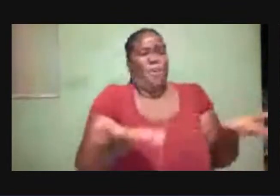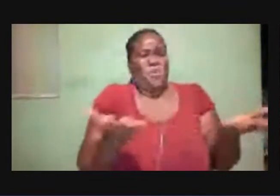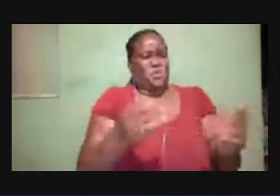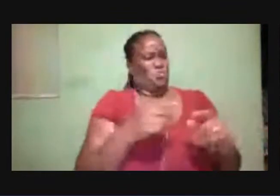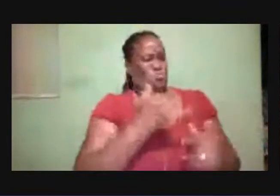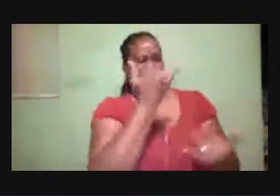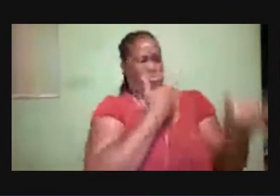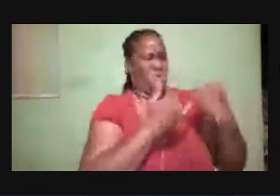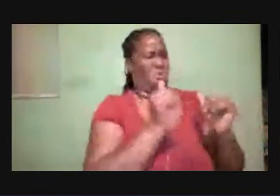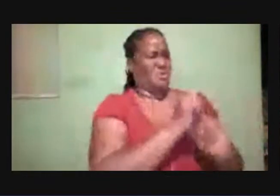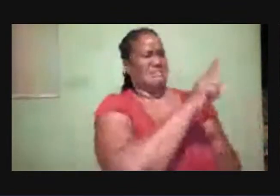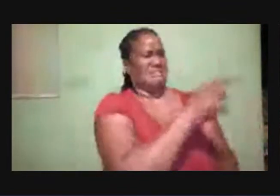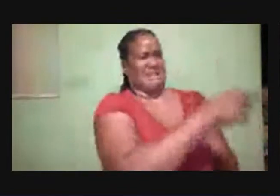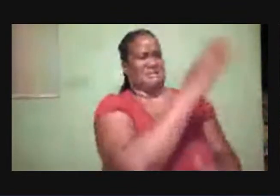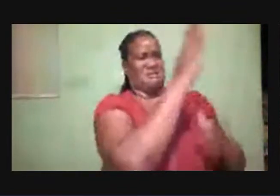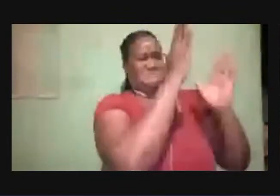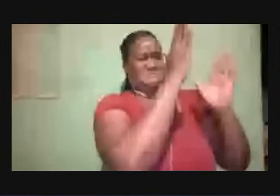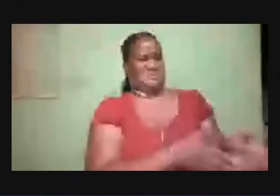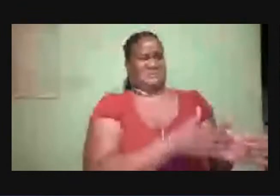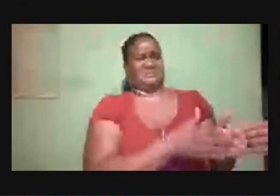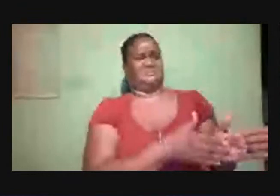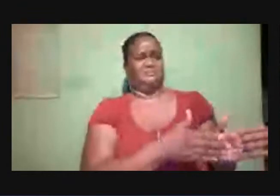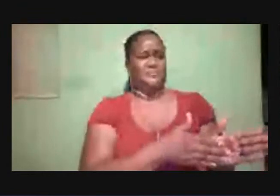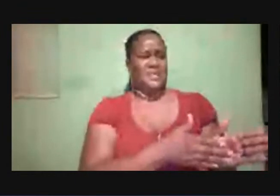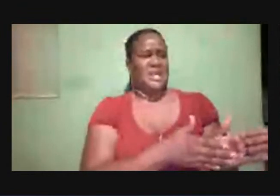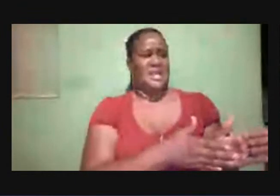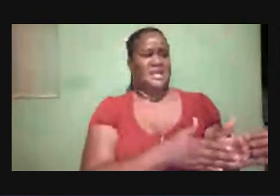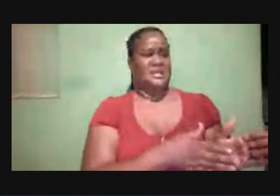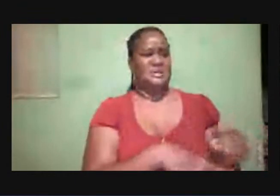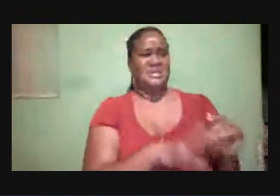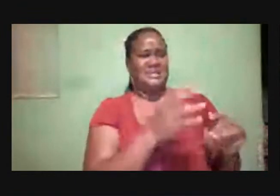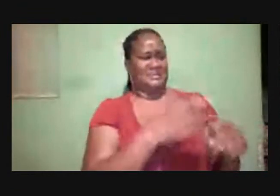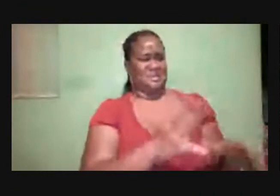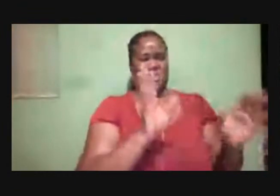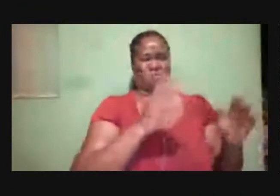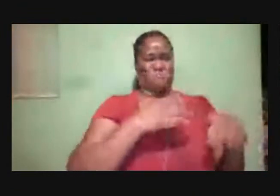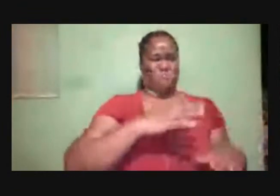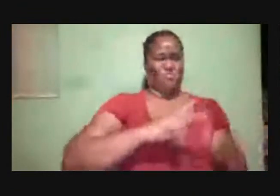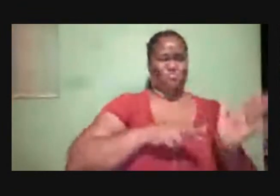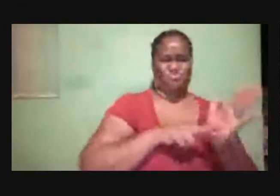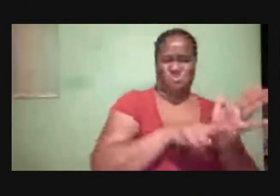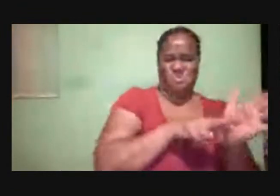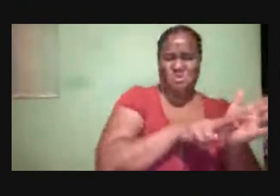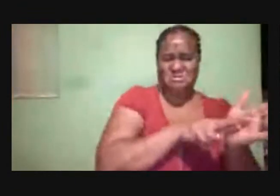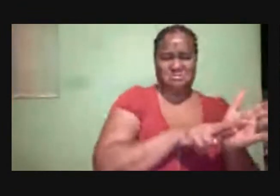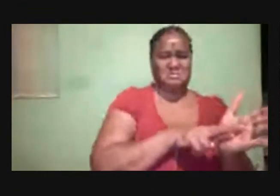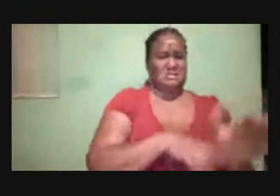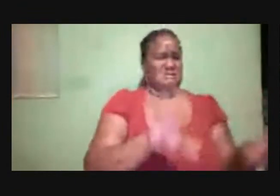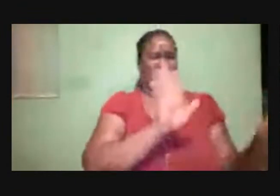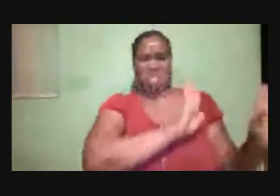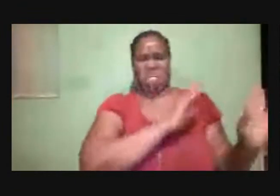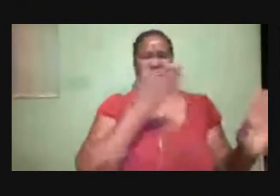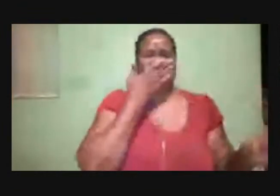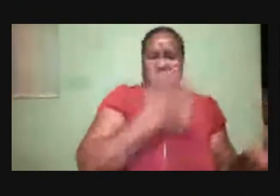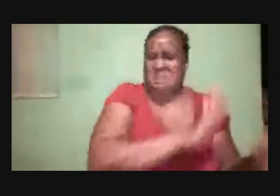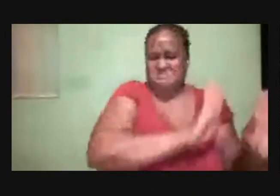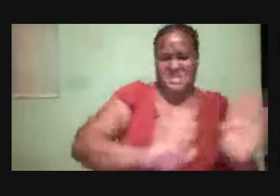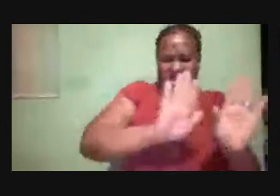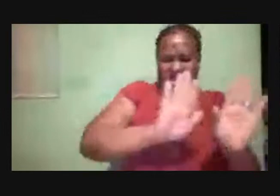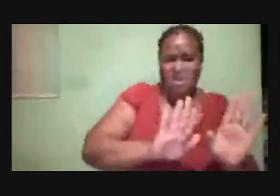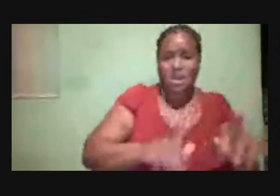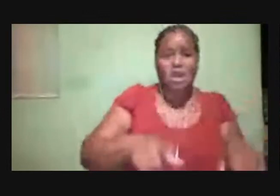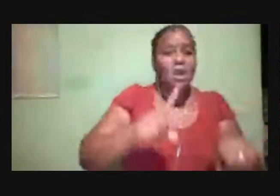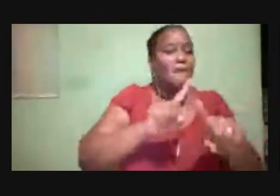this Individual May have A disability Saints of God Some of The causes